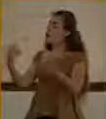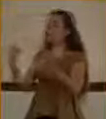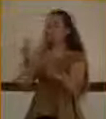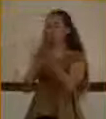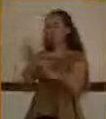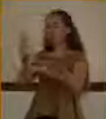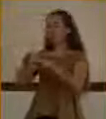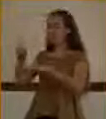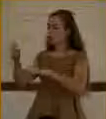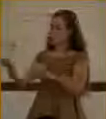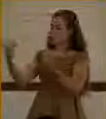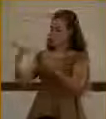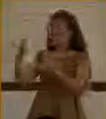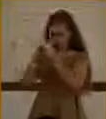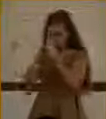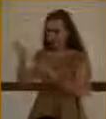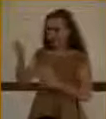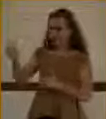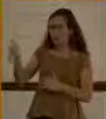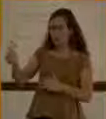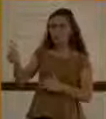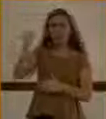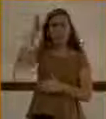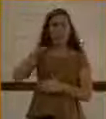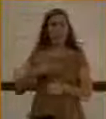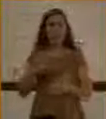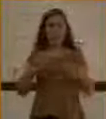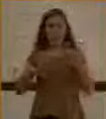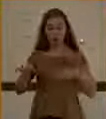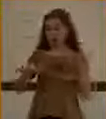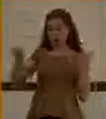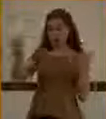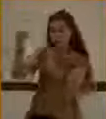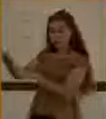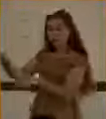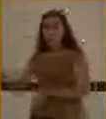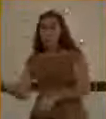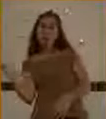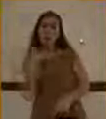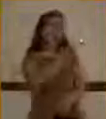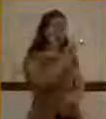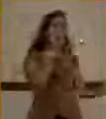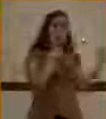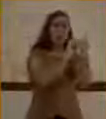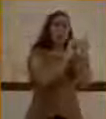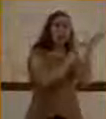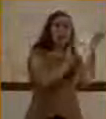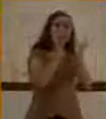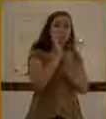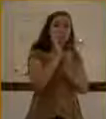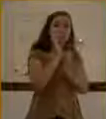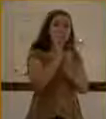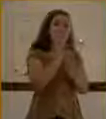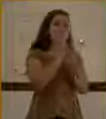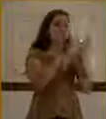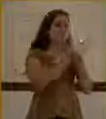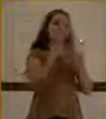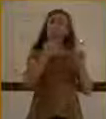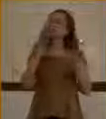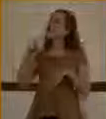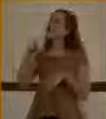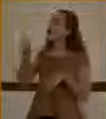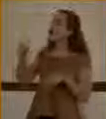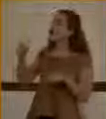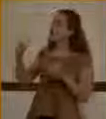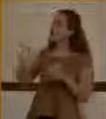thee. And he, casting away his garment, rose and came to Jesus. And Jesus answered and said unto him, What wilt